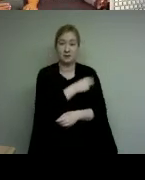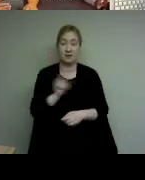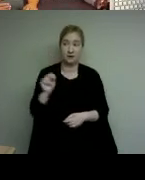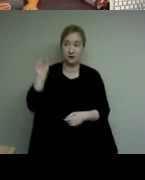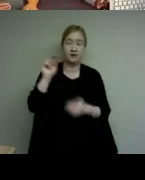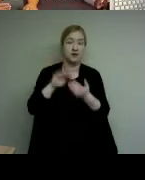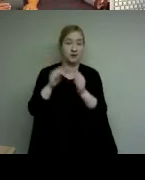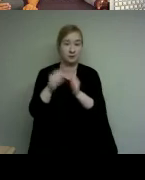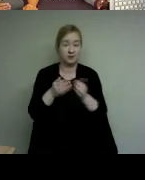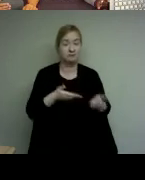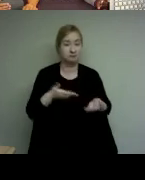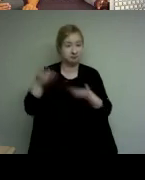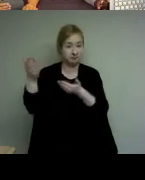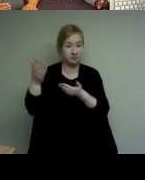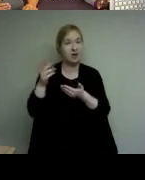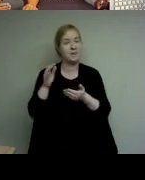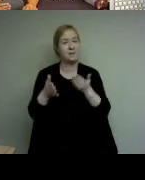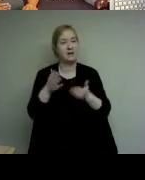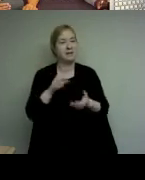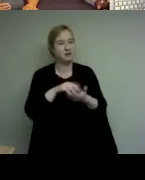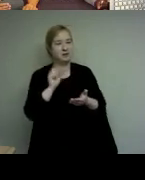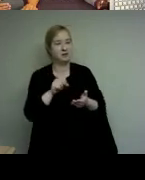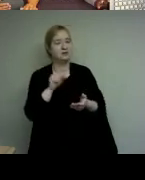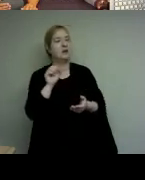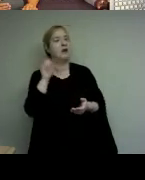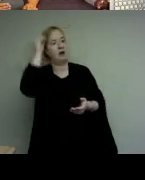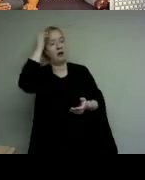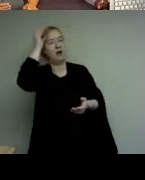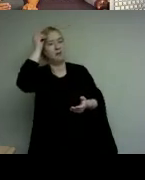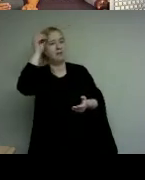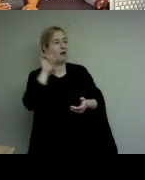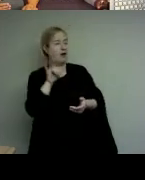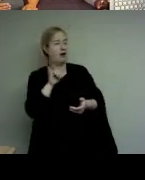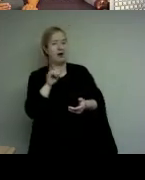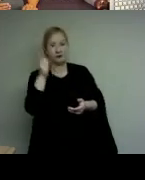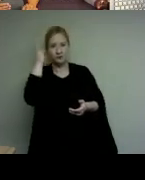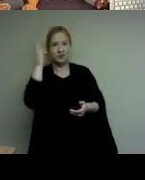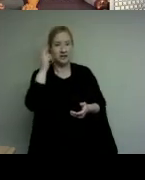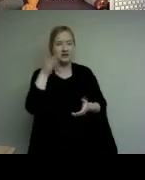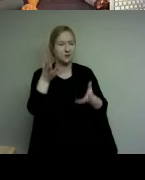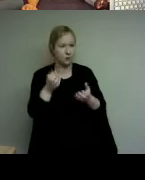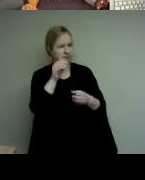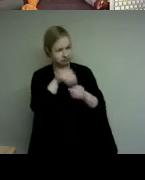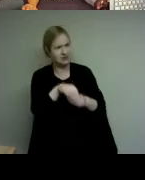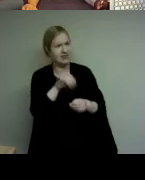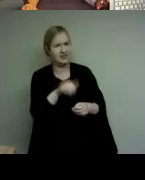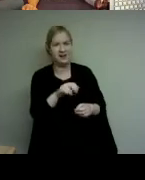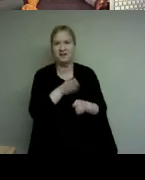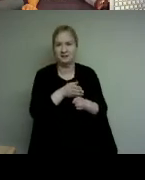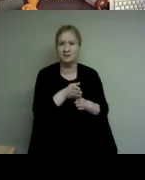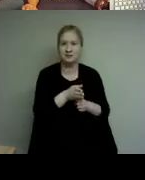trigger this thought process and expand their vision and dreams and perhaps some may realize the awesome